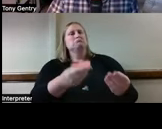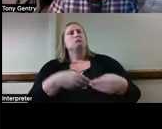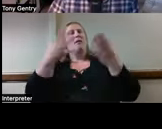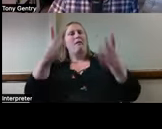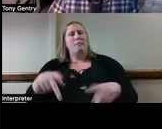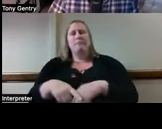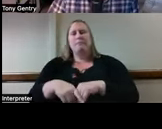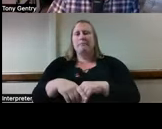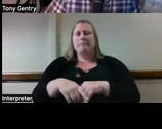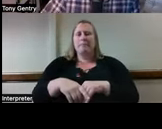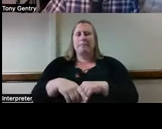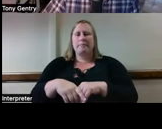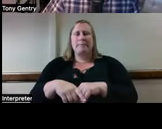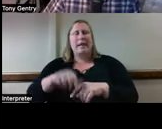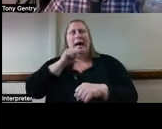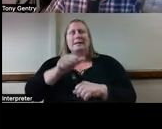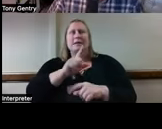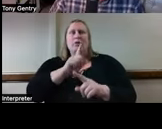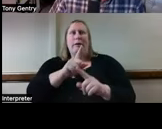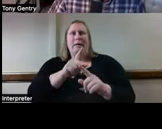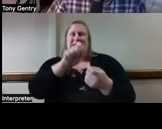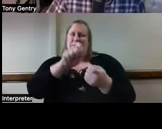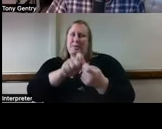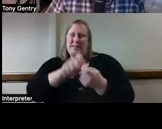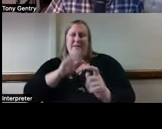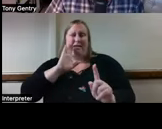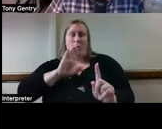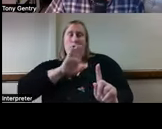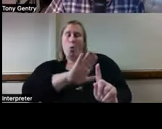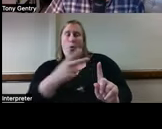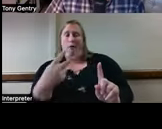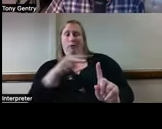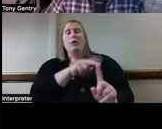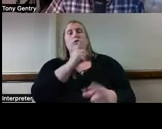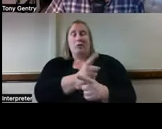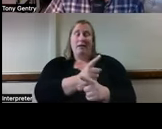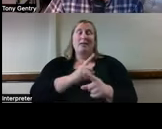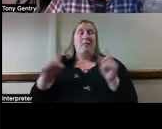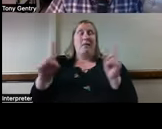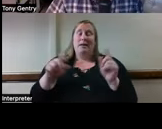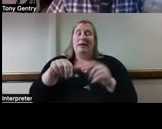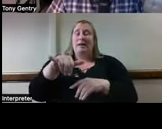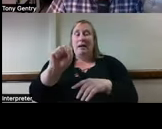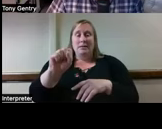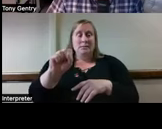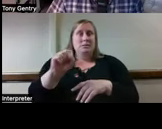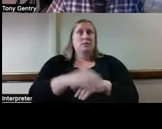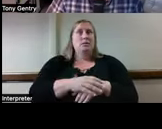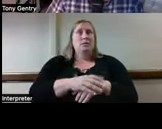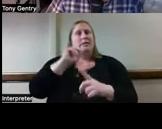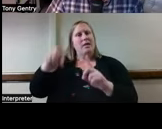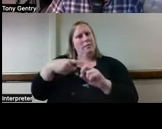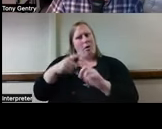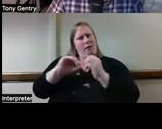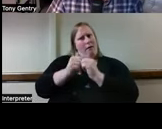modification practice that you're mentioning when I was thinking about this talk, but it's, yeah, of course, when you're thinking about supporting people